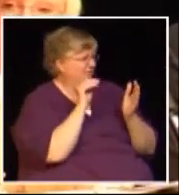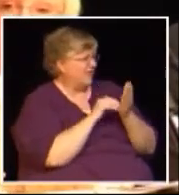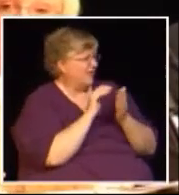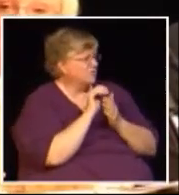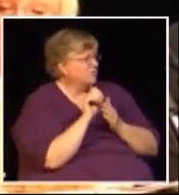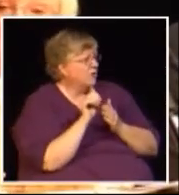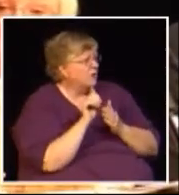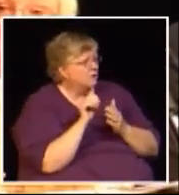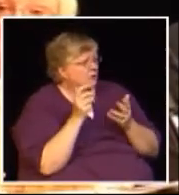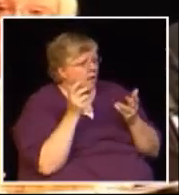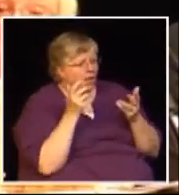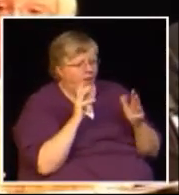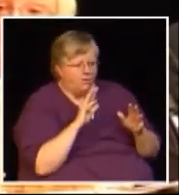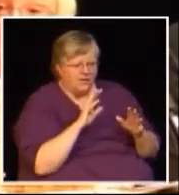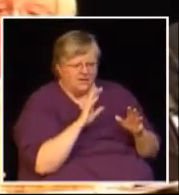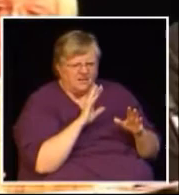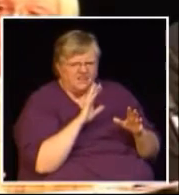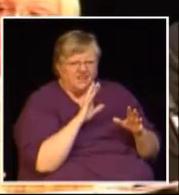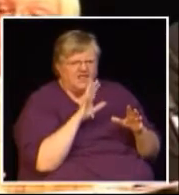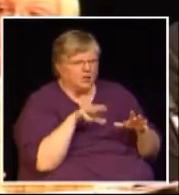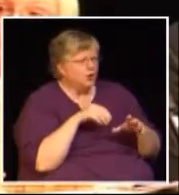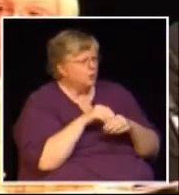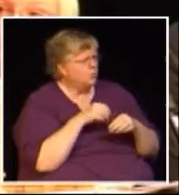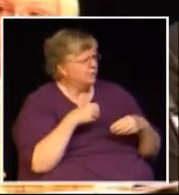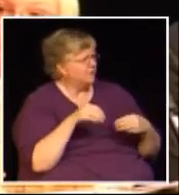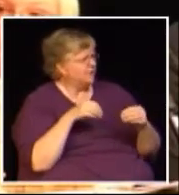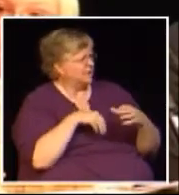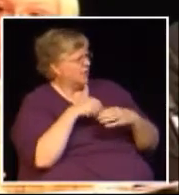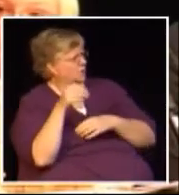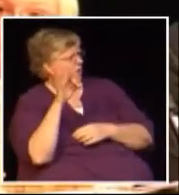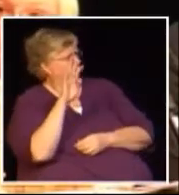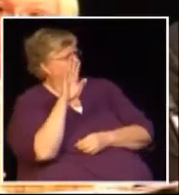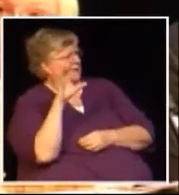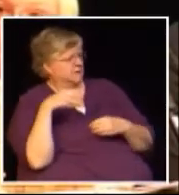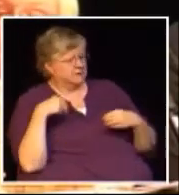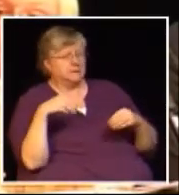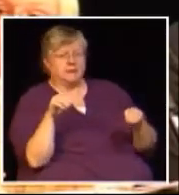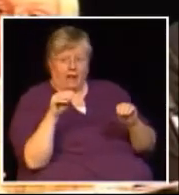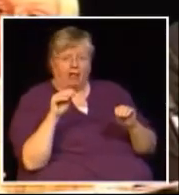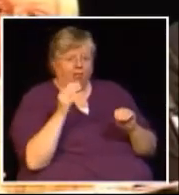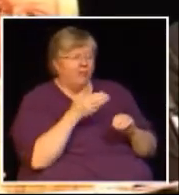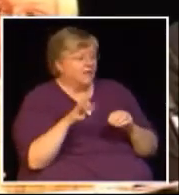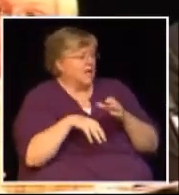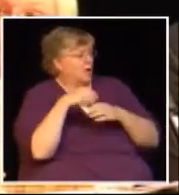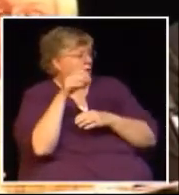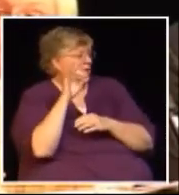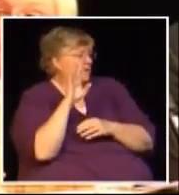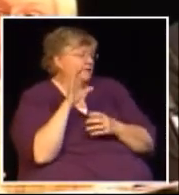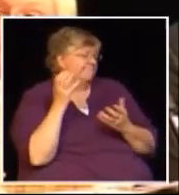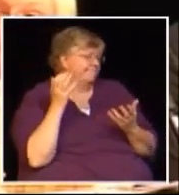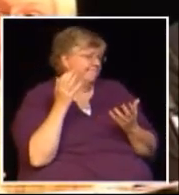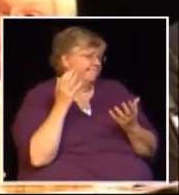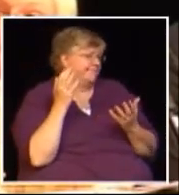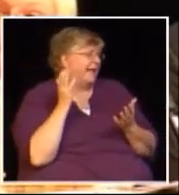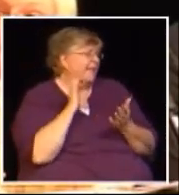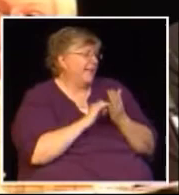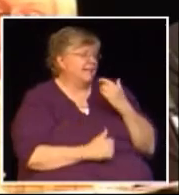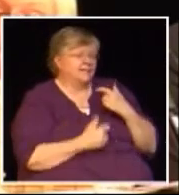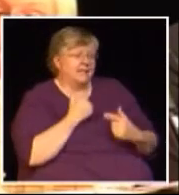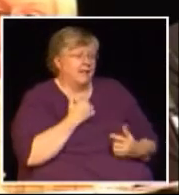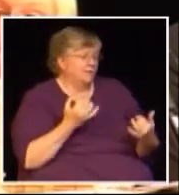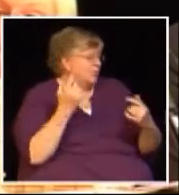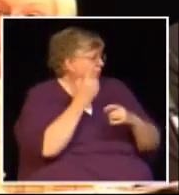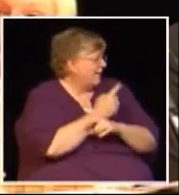even fifty thousand dollars a year but that's already including sales outside of BC it's a reality that we're in a global